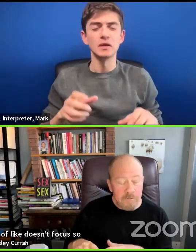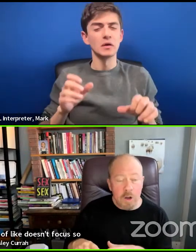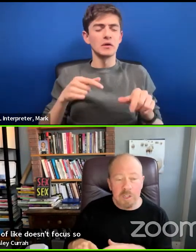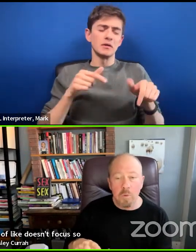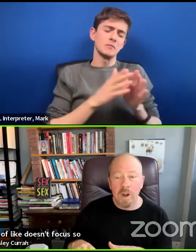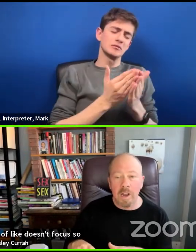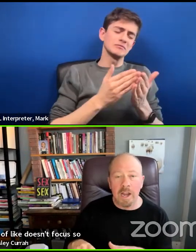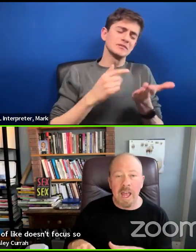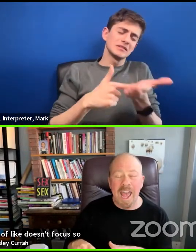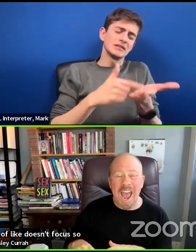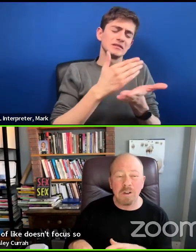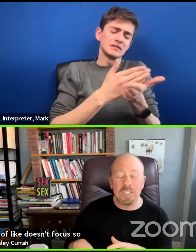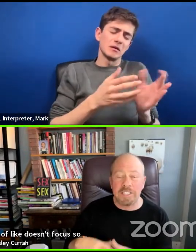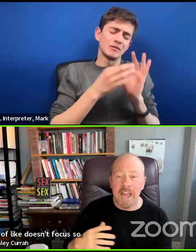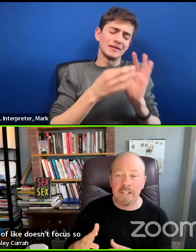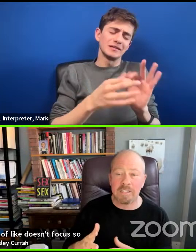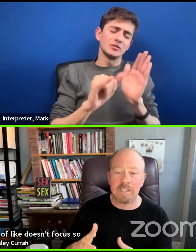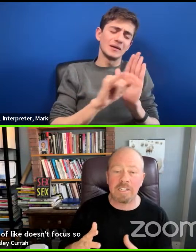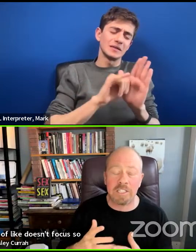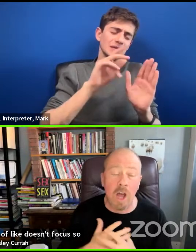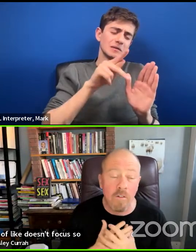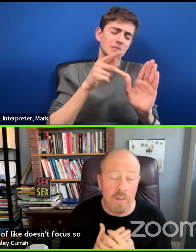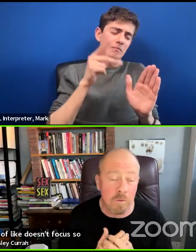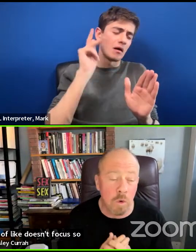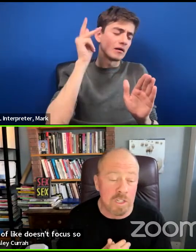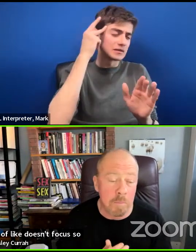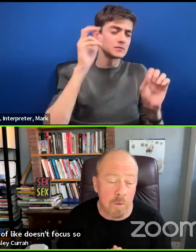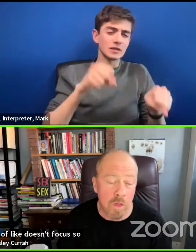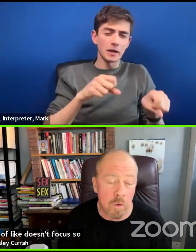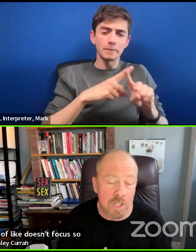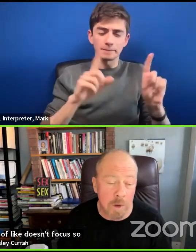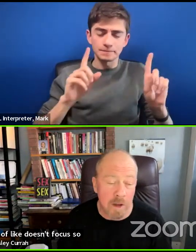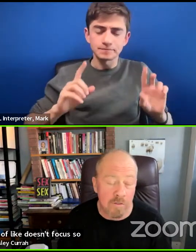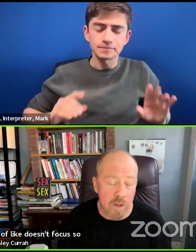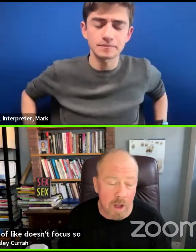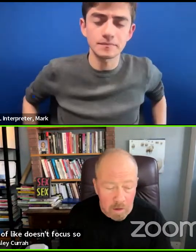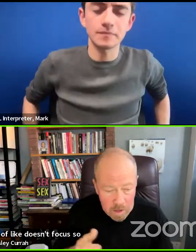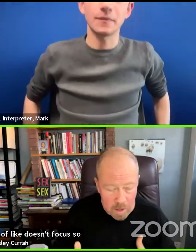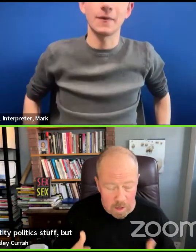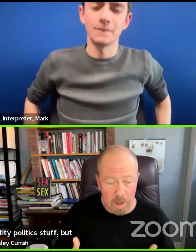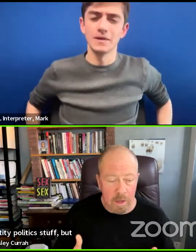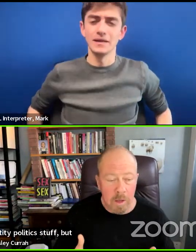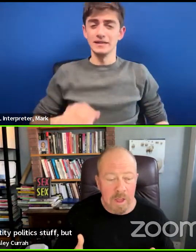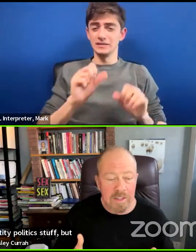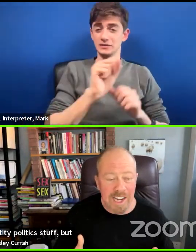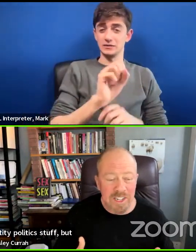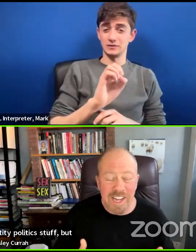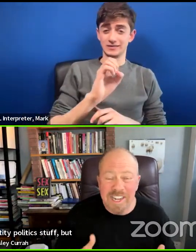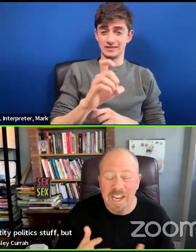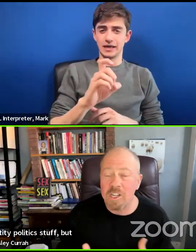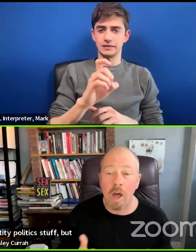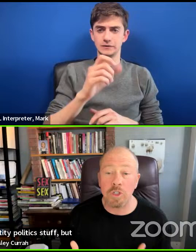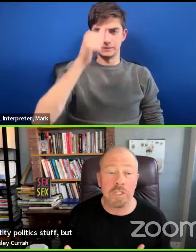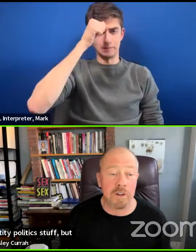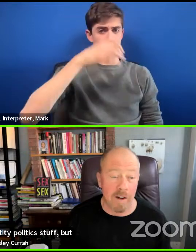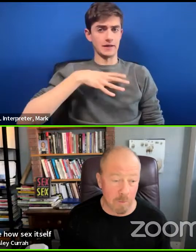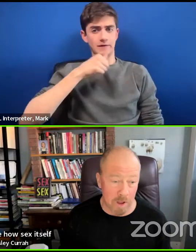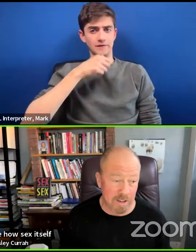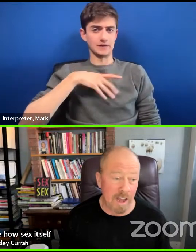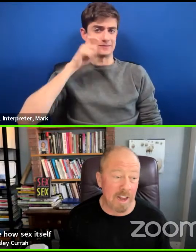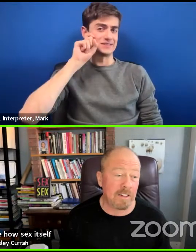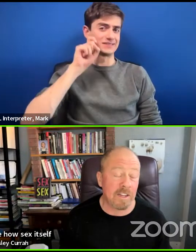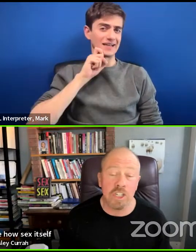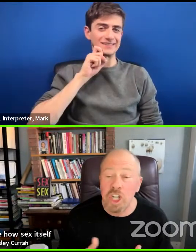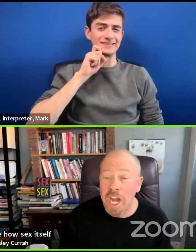but it focuses more on like how sex itself, as in one's, whether one's male or female, is actually a technology of